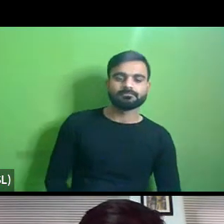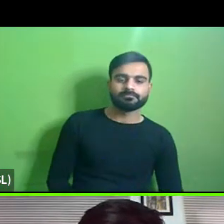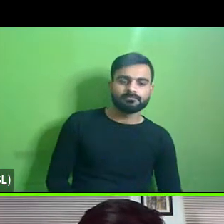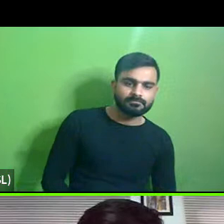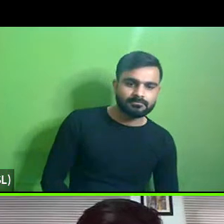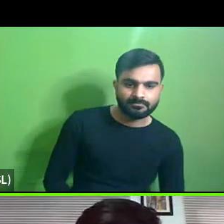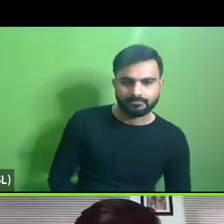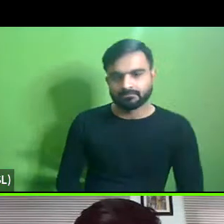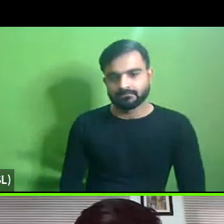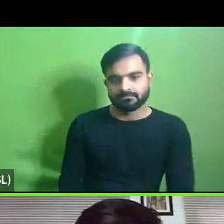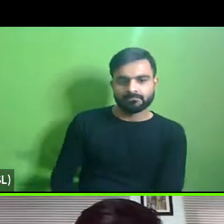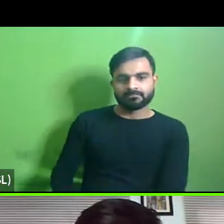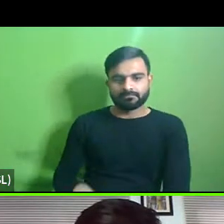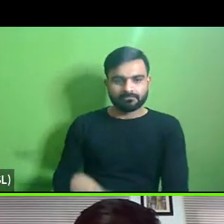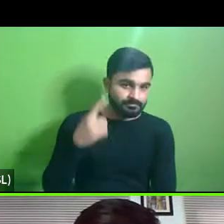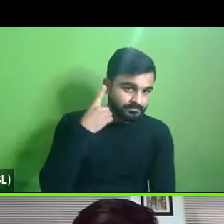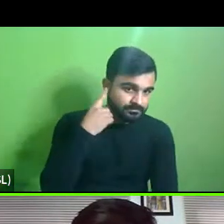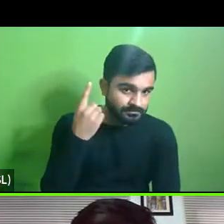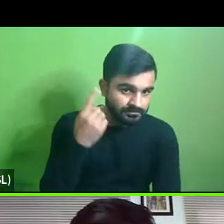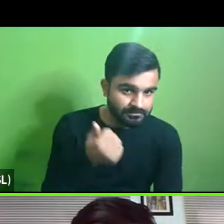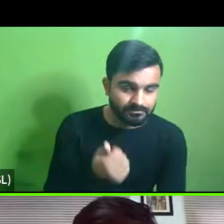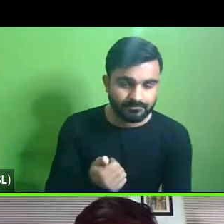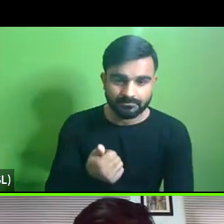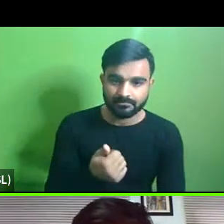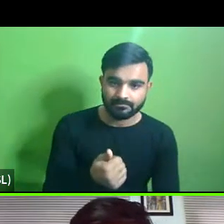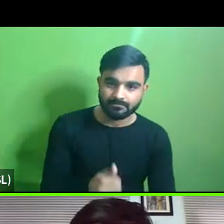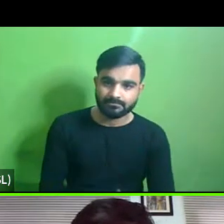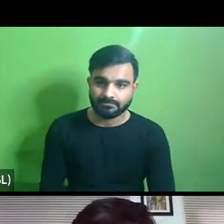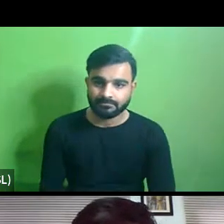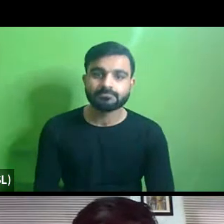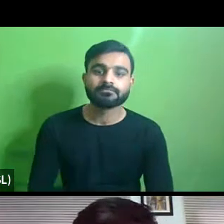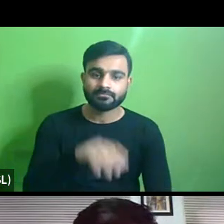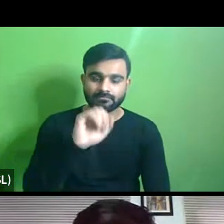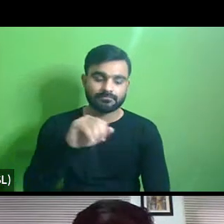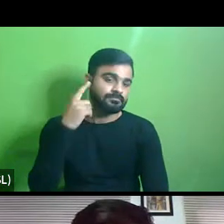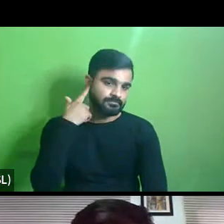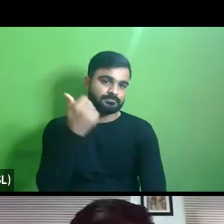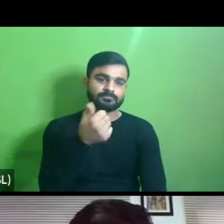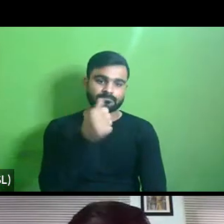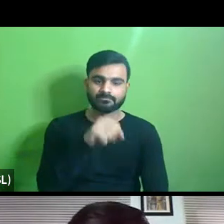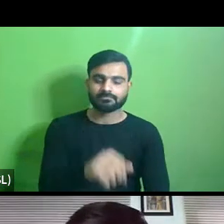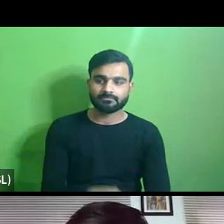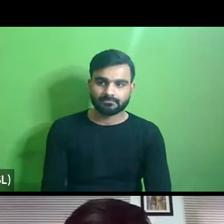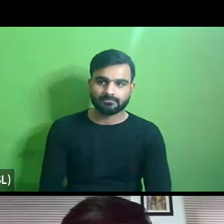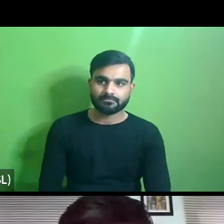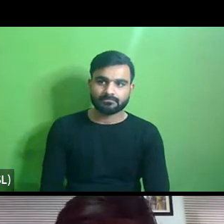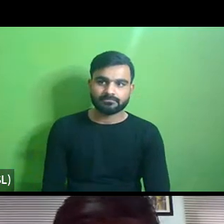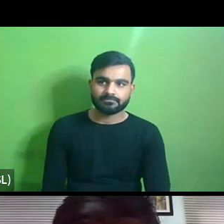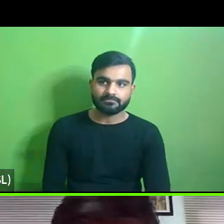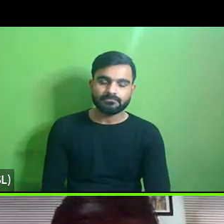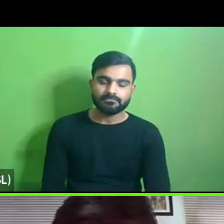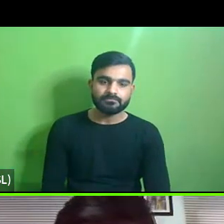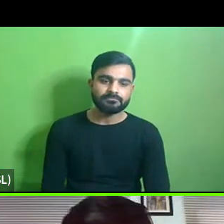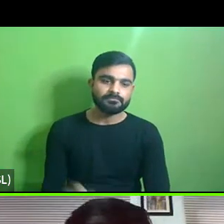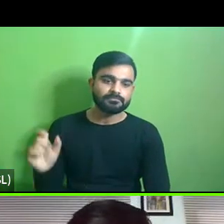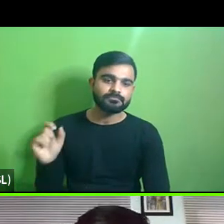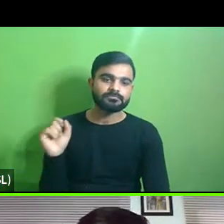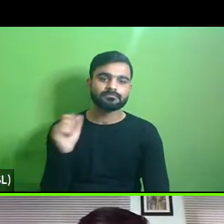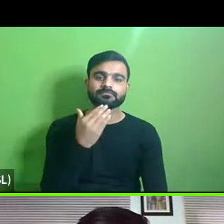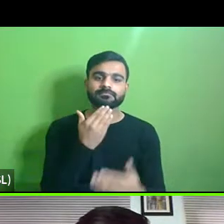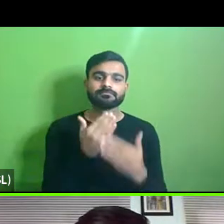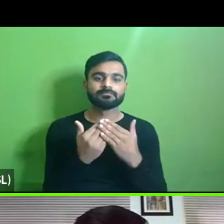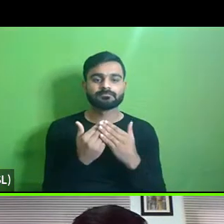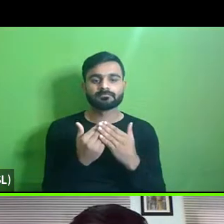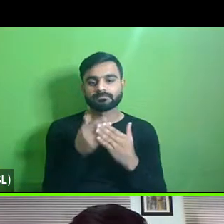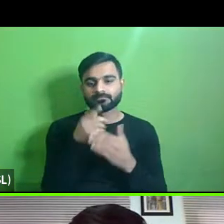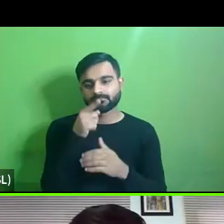yeah am i audible to all yes we can hear you yeah yeah so uh first of all thanks uh for